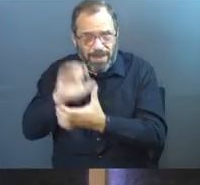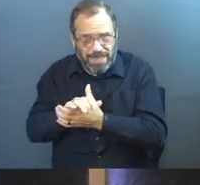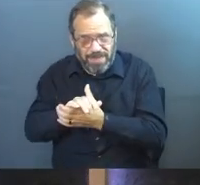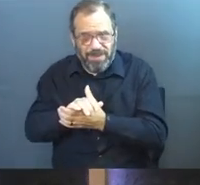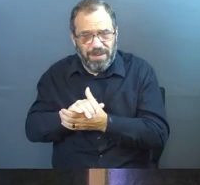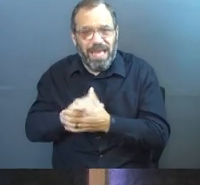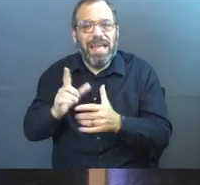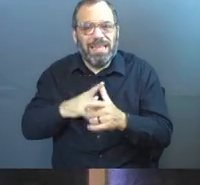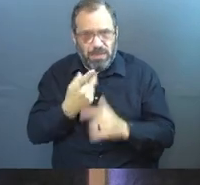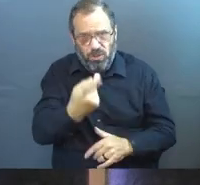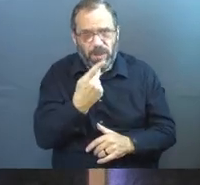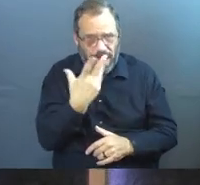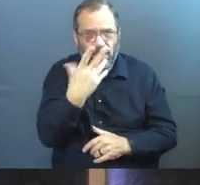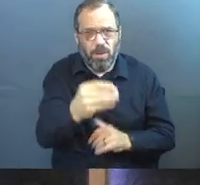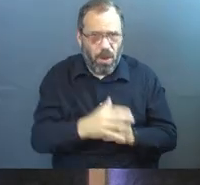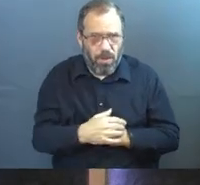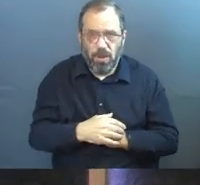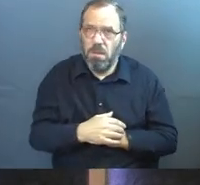And then we'll go.